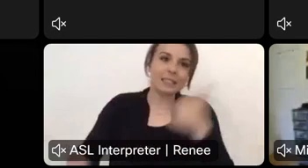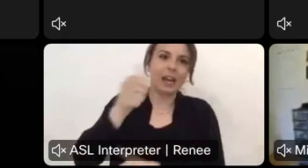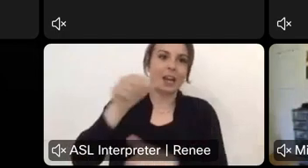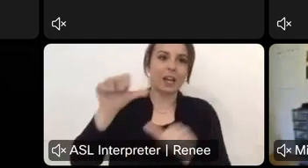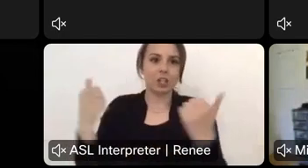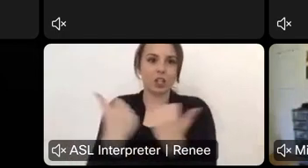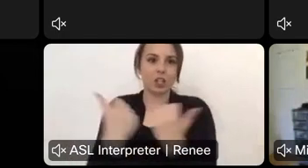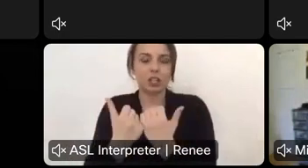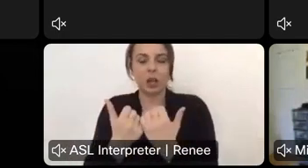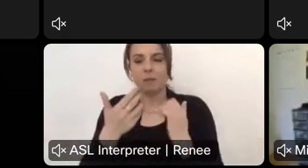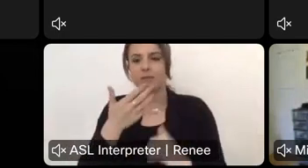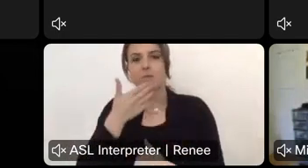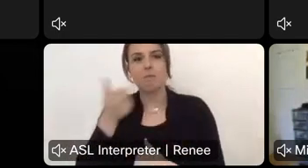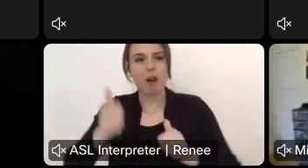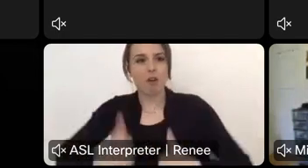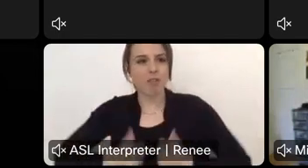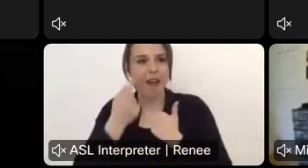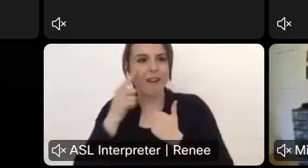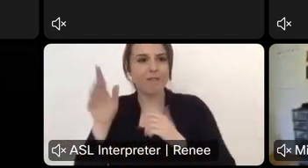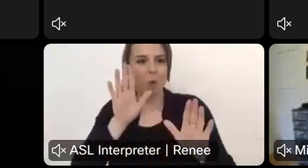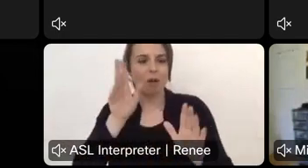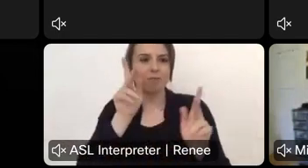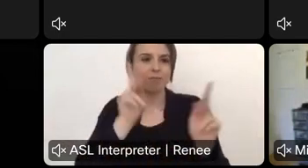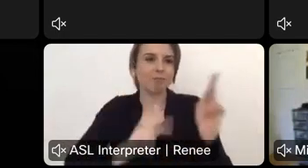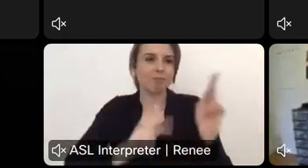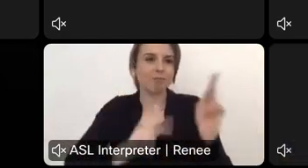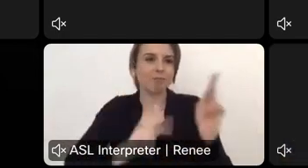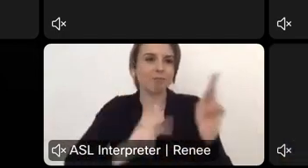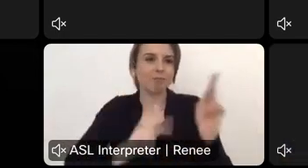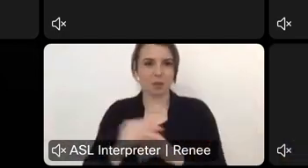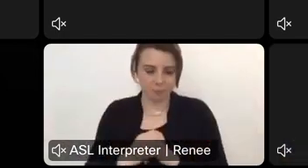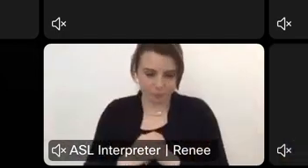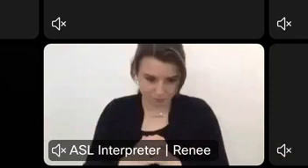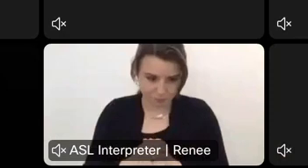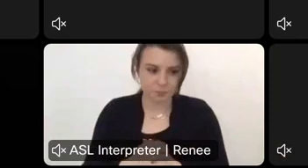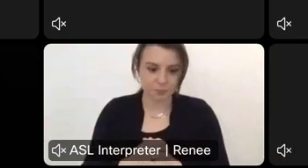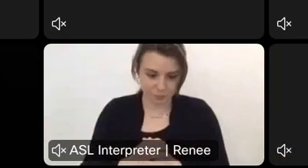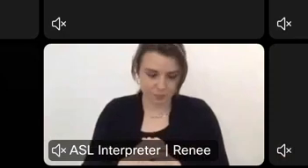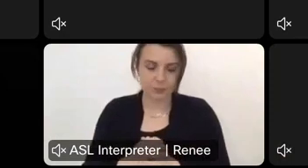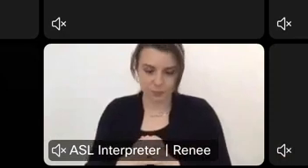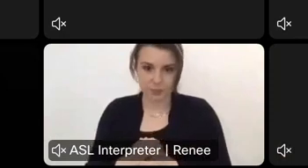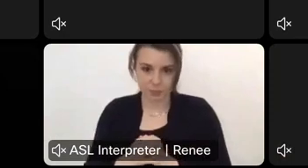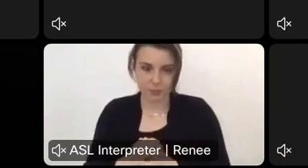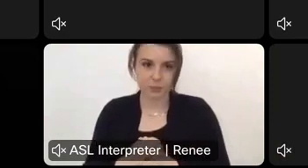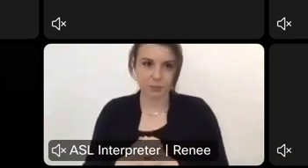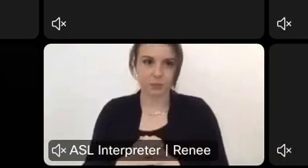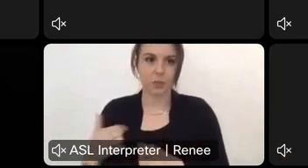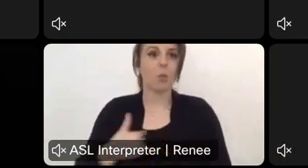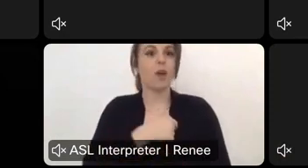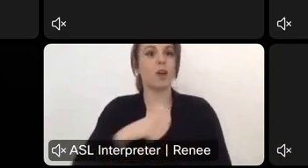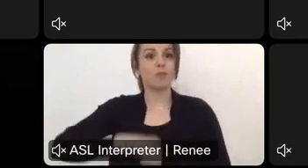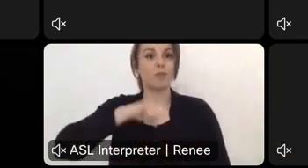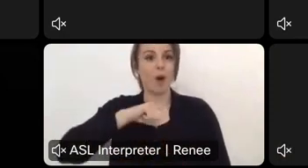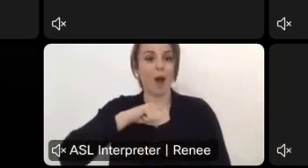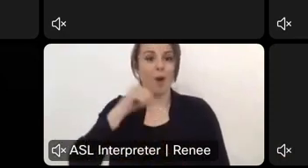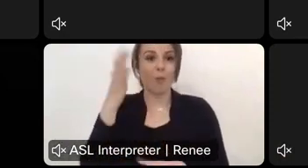Mexicans in the state of New Mexico. And so we're very proud to be a part of that also, we're proud that we have 35 state parks that